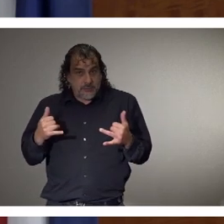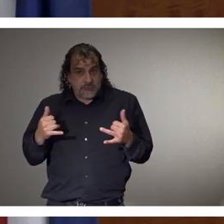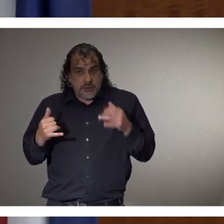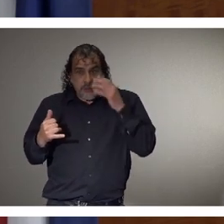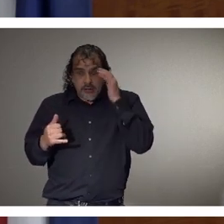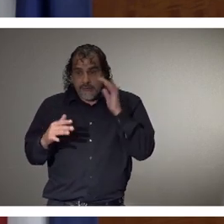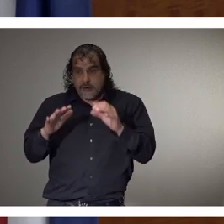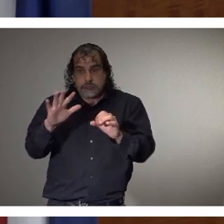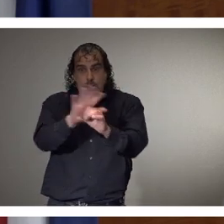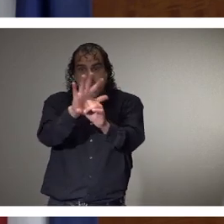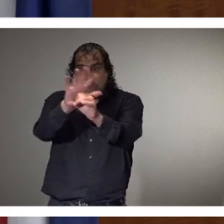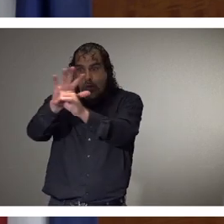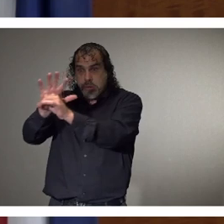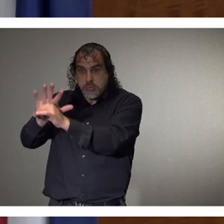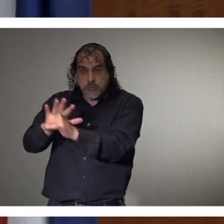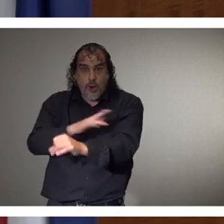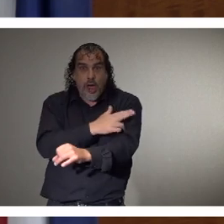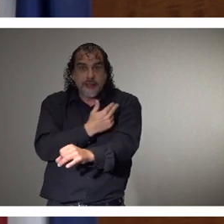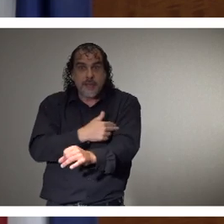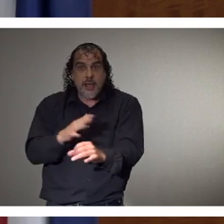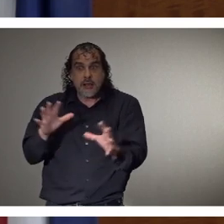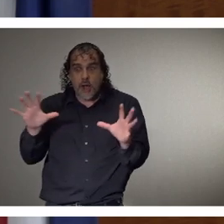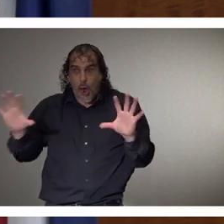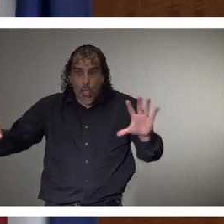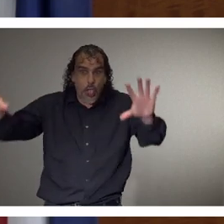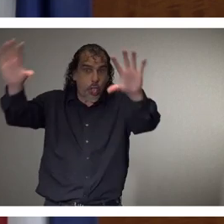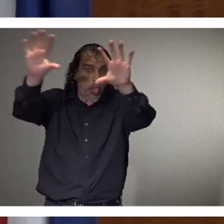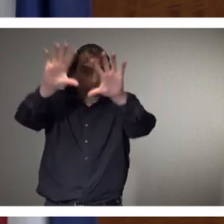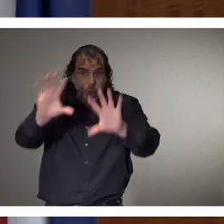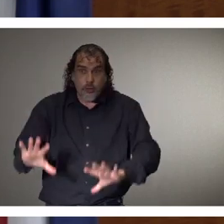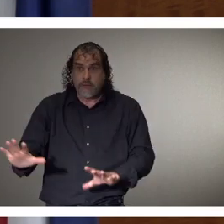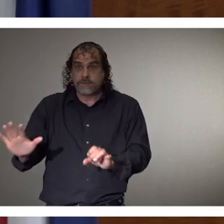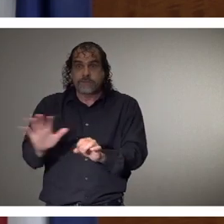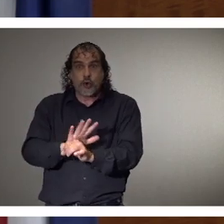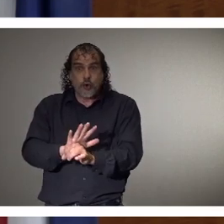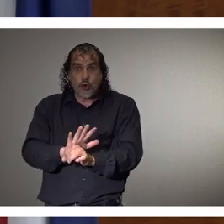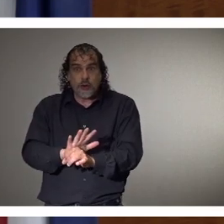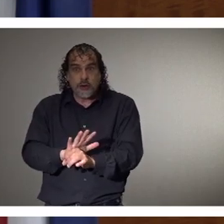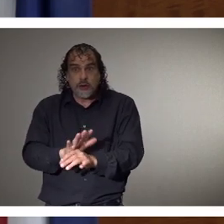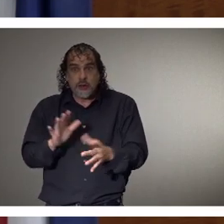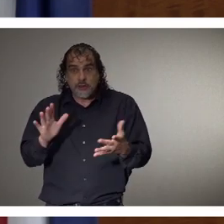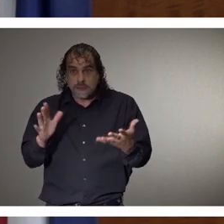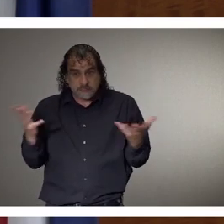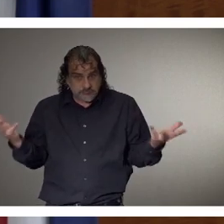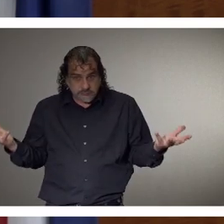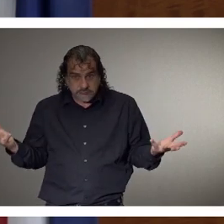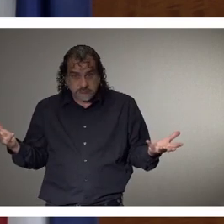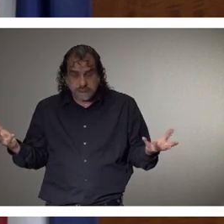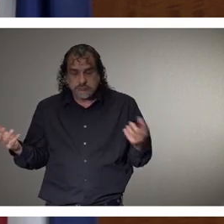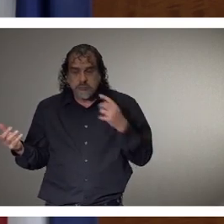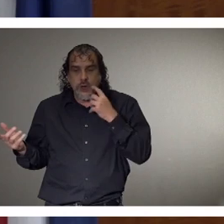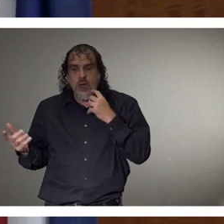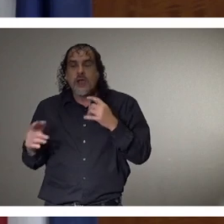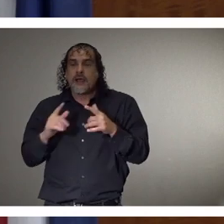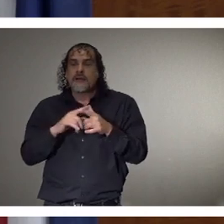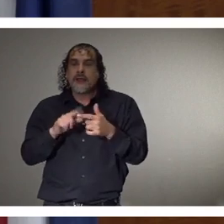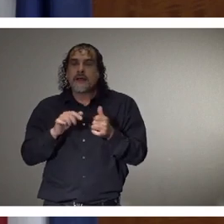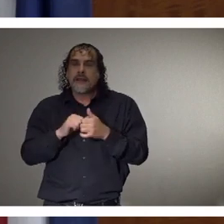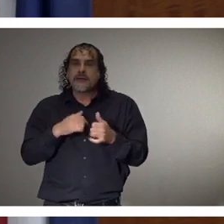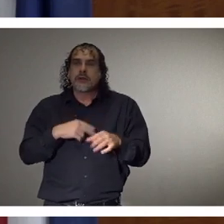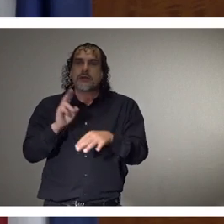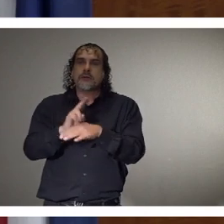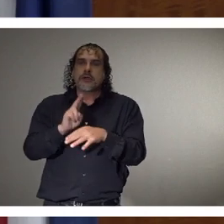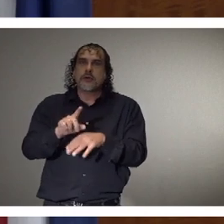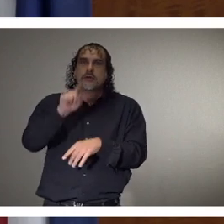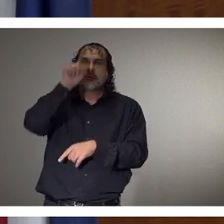all the beds are full in those hub hospitals, all the beds are full in those spoke hospitals, that's when we